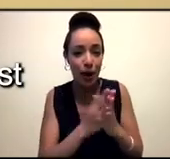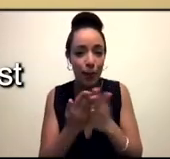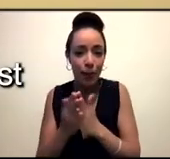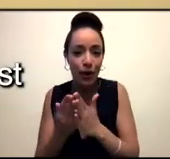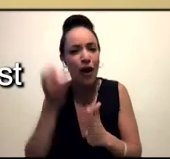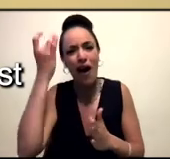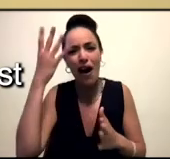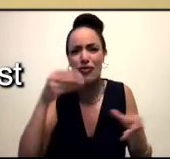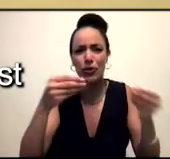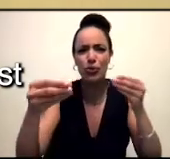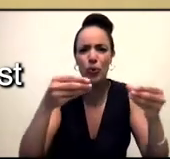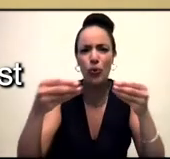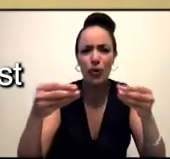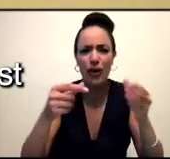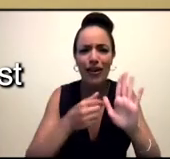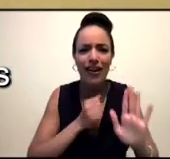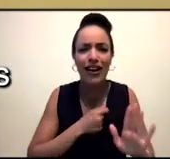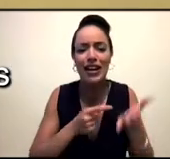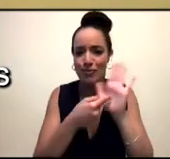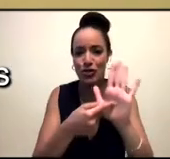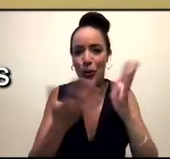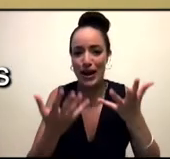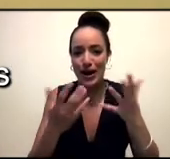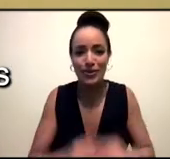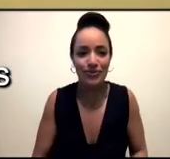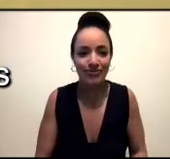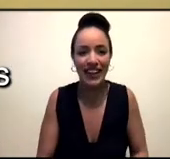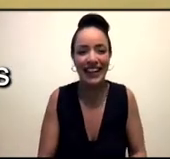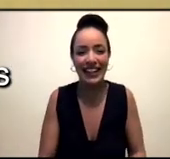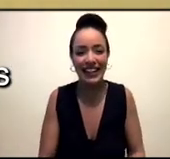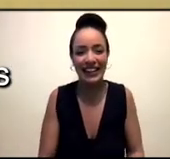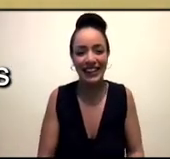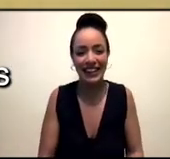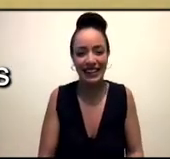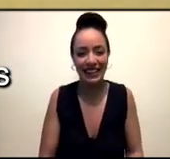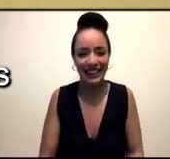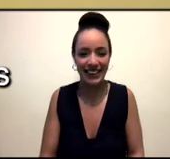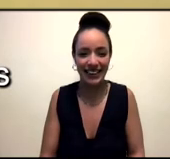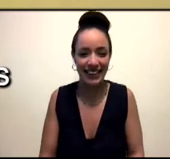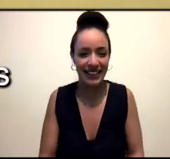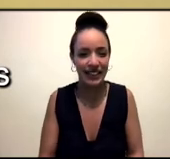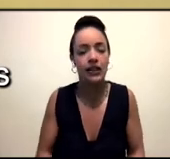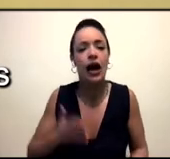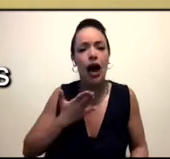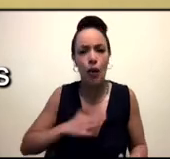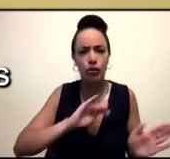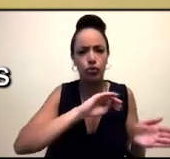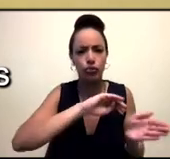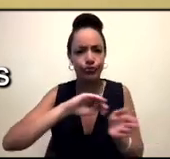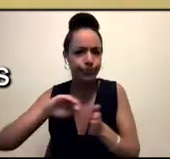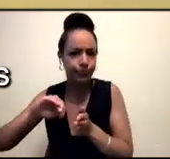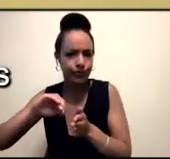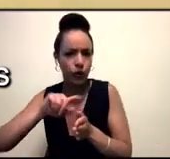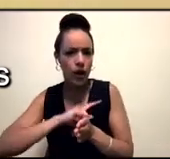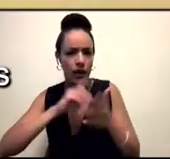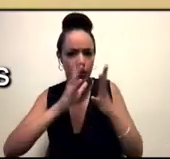them around. I might just do that now quickly. Here we go, but I just wanted to move on, because a big focus for